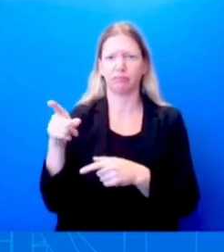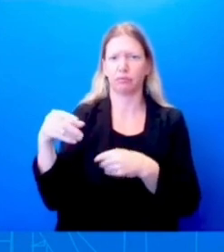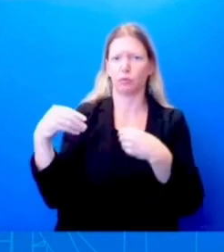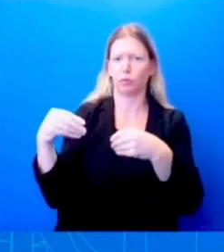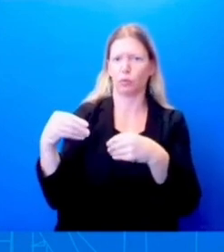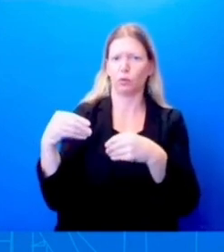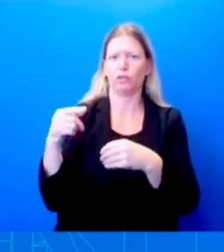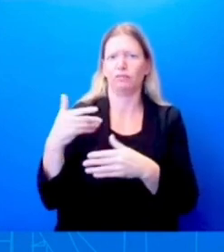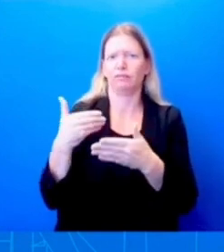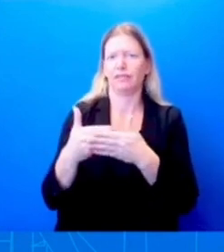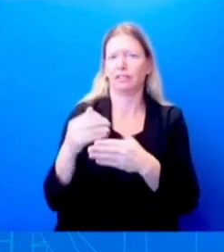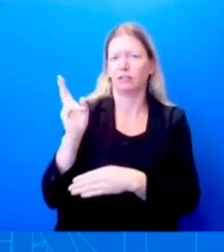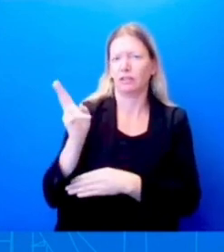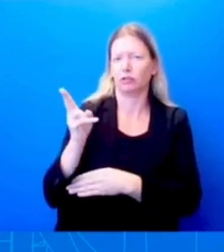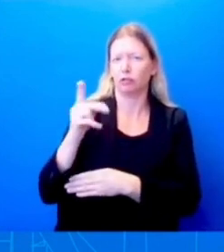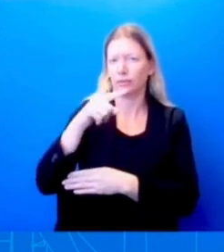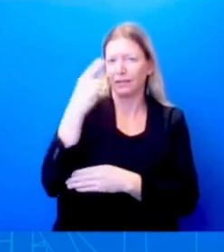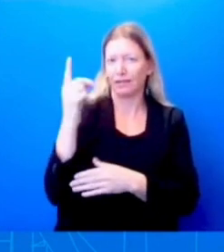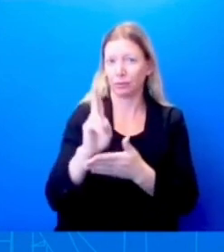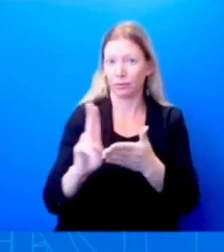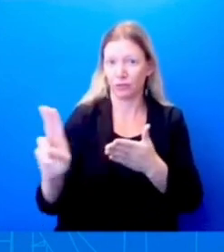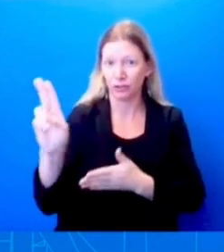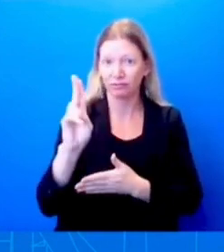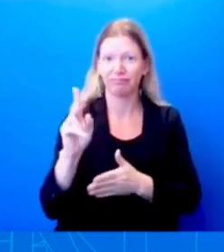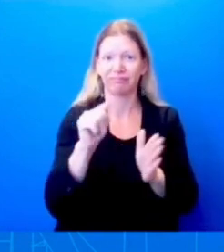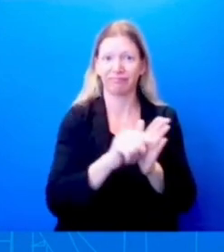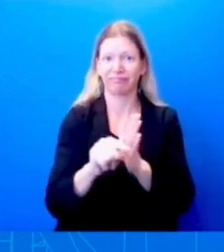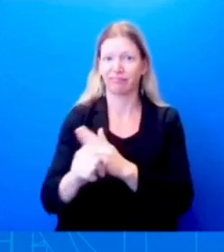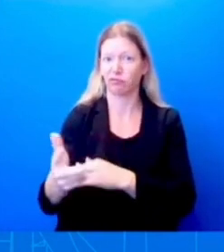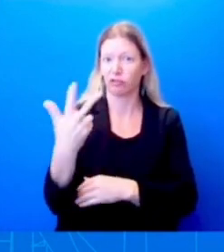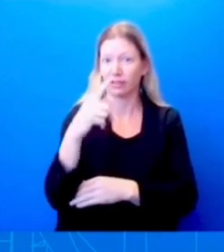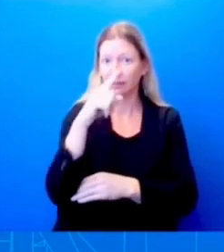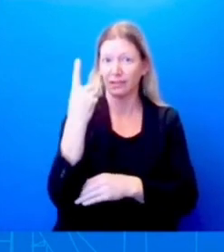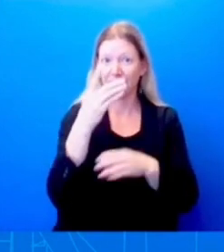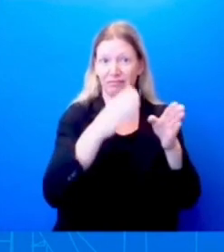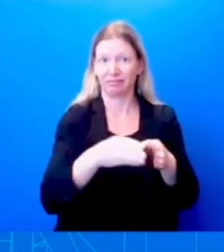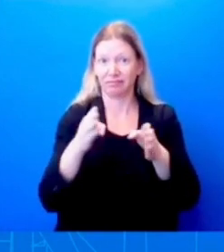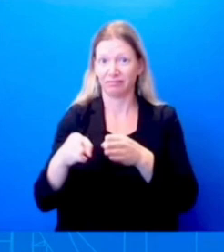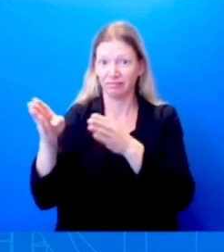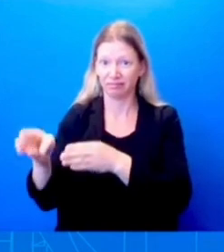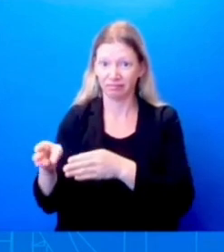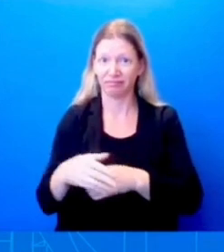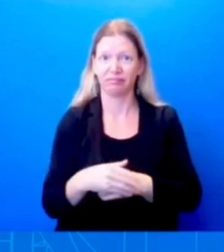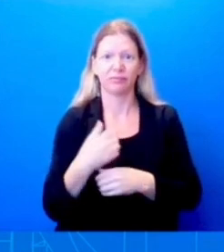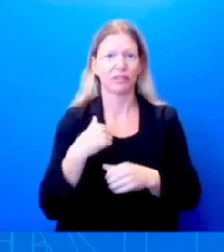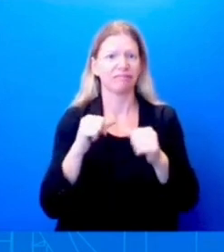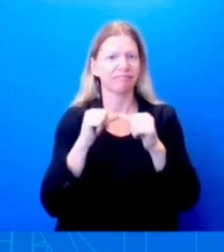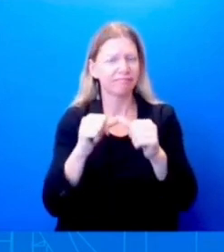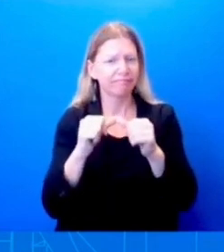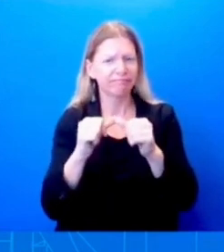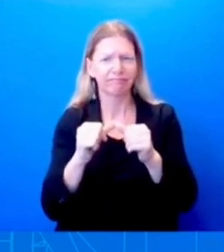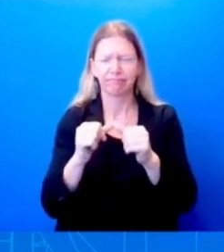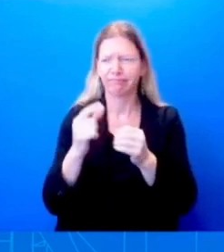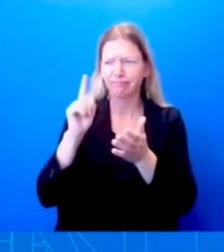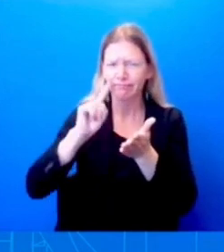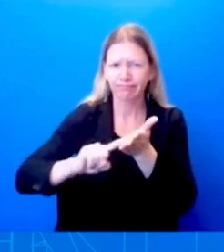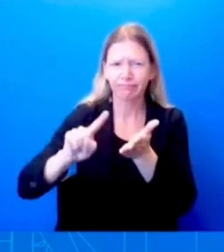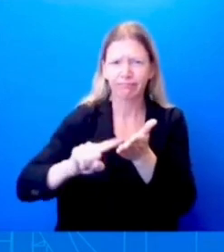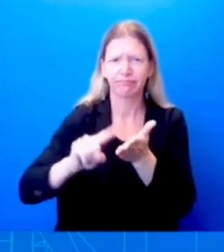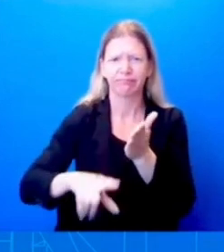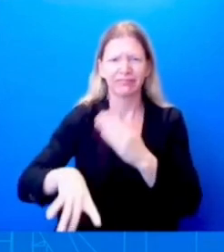Even as we continue searching for answers, we must say clearly and forcefully